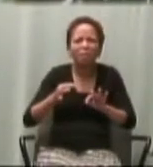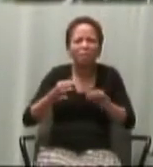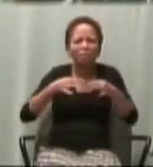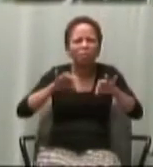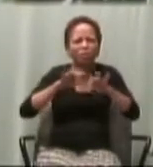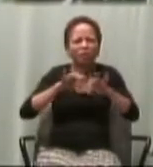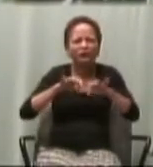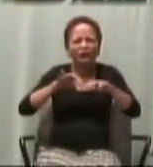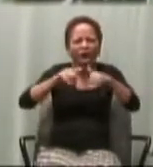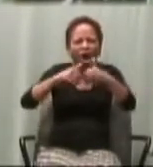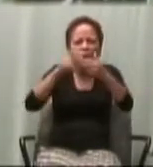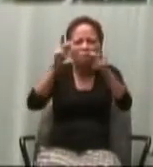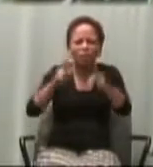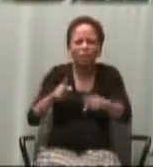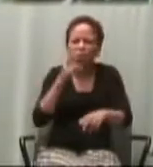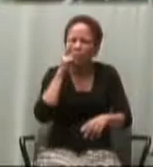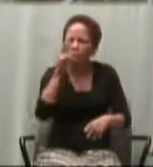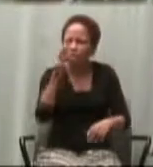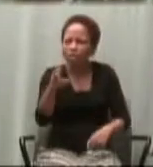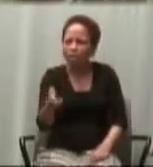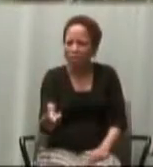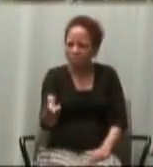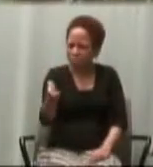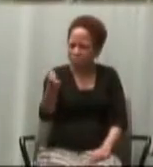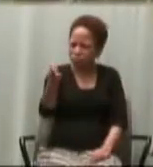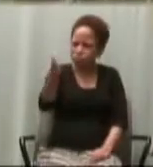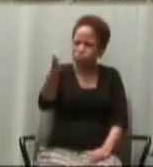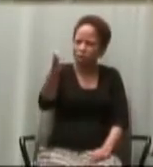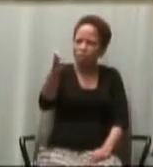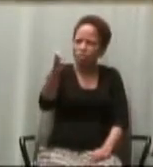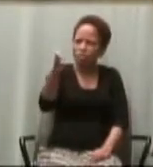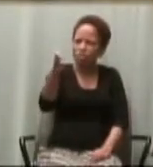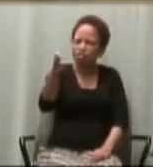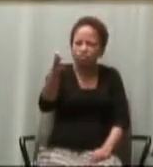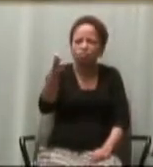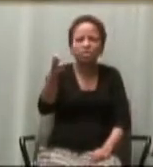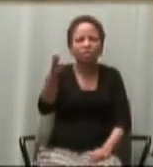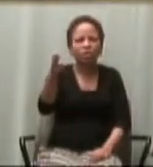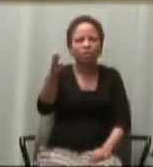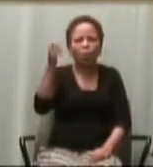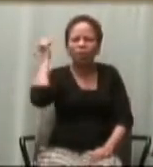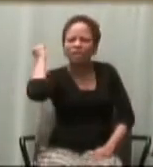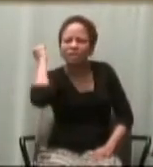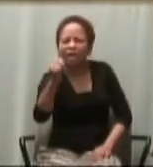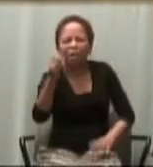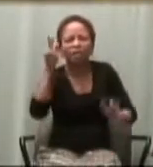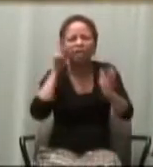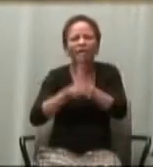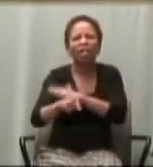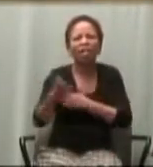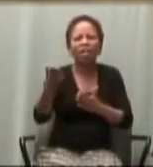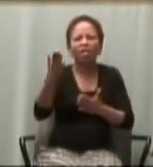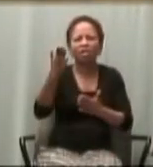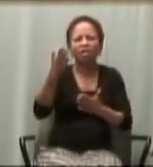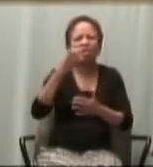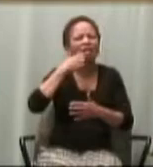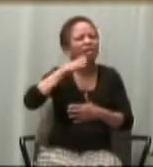and not seeing the value of the person before them and take their lives. It's a sin and an evil.